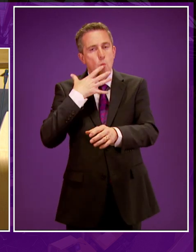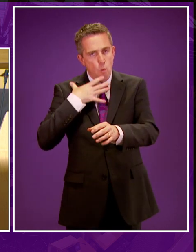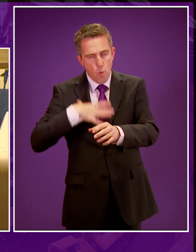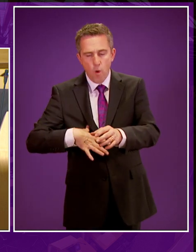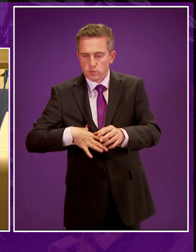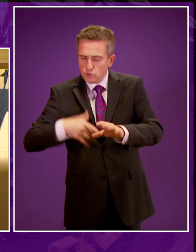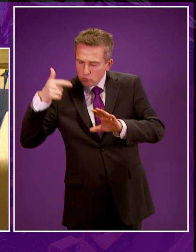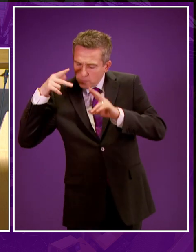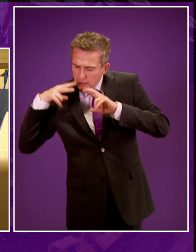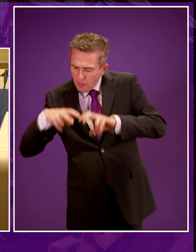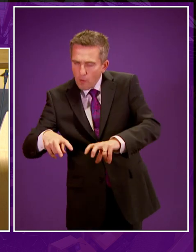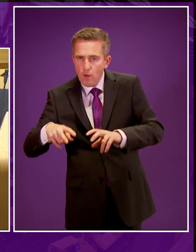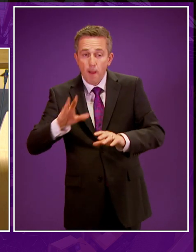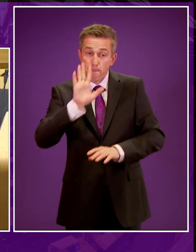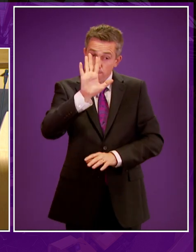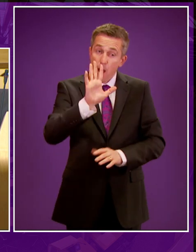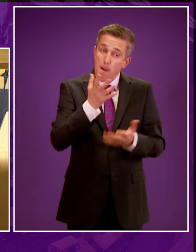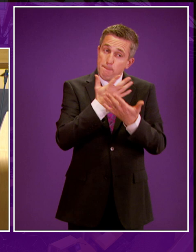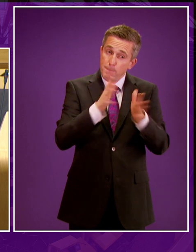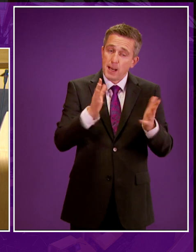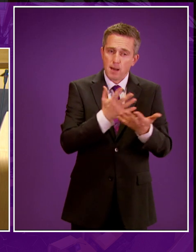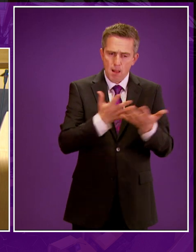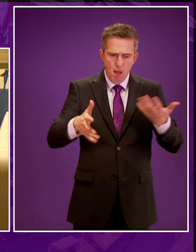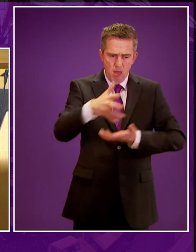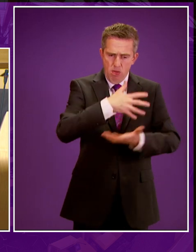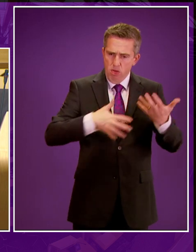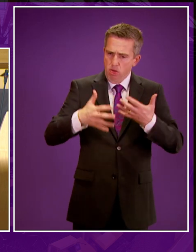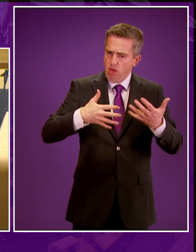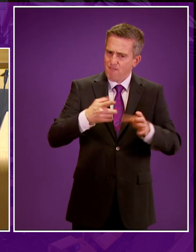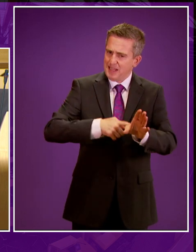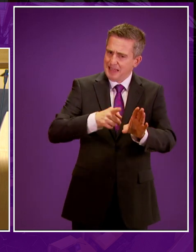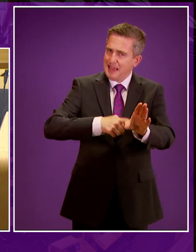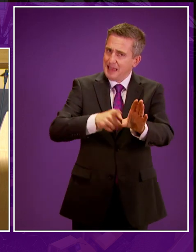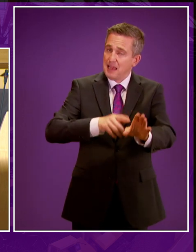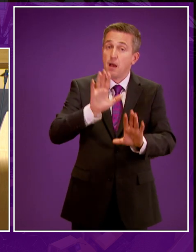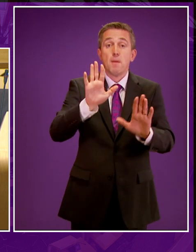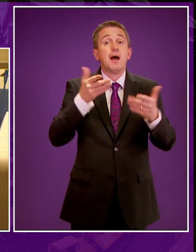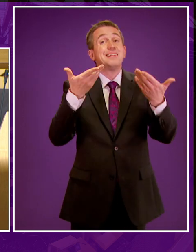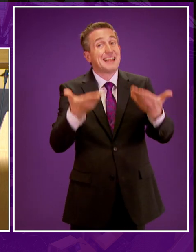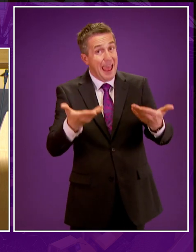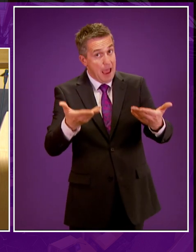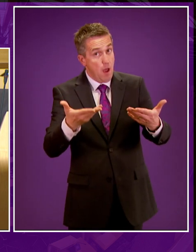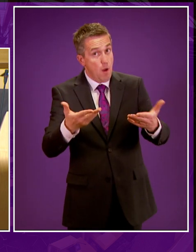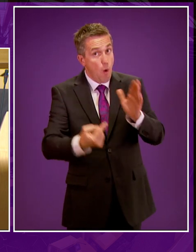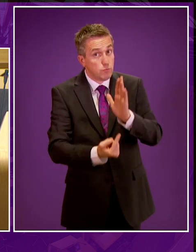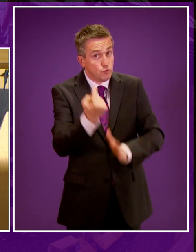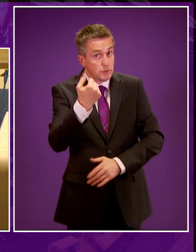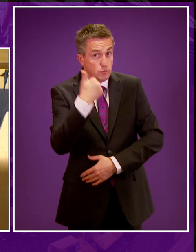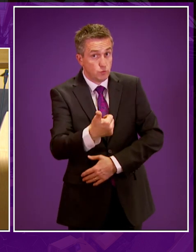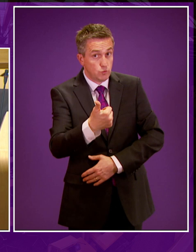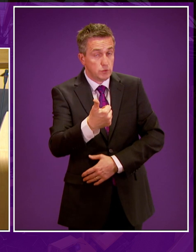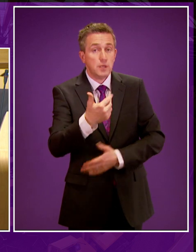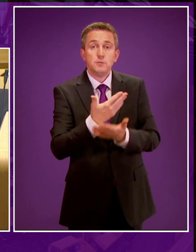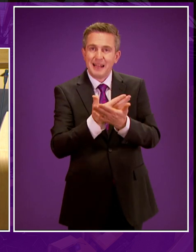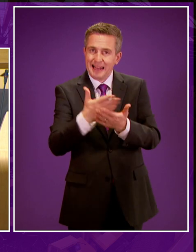years of uncertainty for communities and the industry. We have had a long period of indecision, but I am pleased that tonight we have the opportunity to be